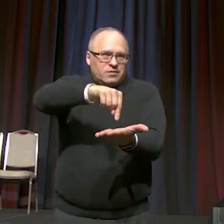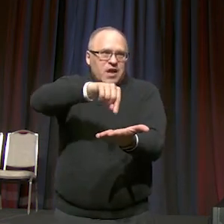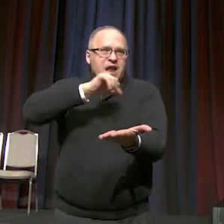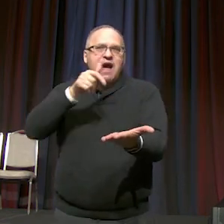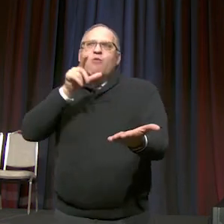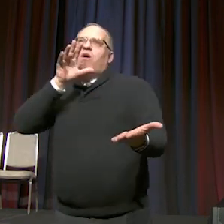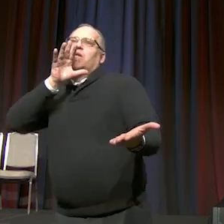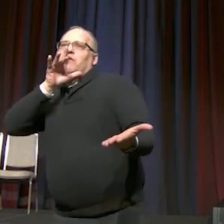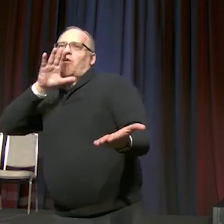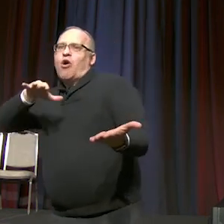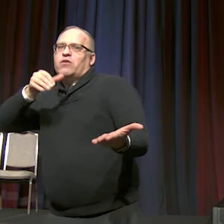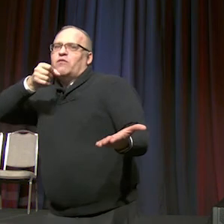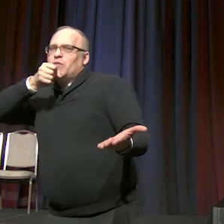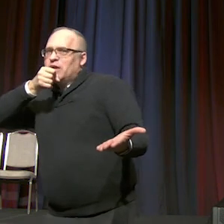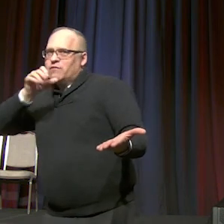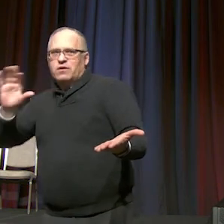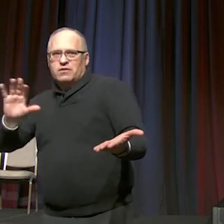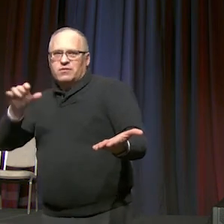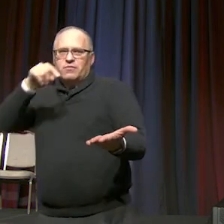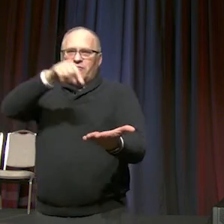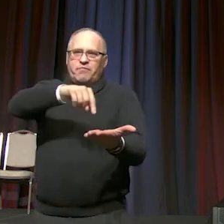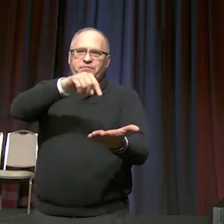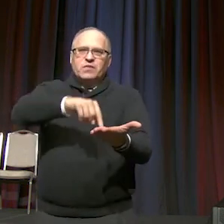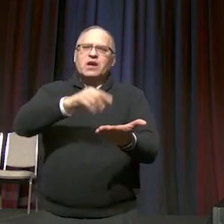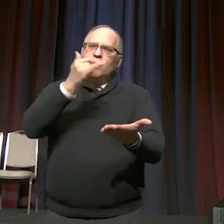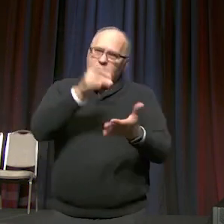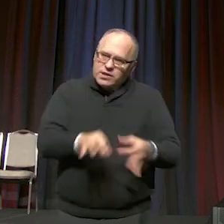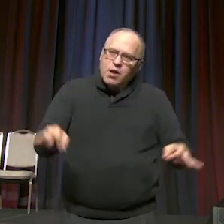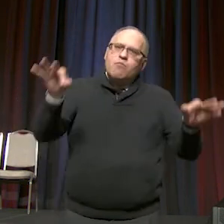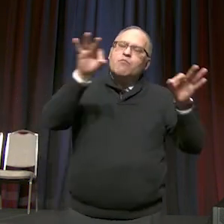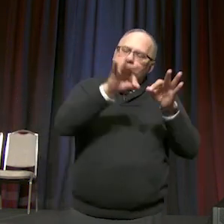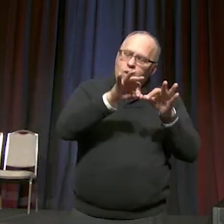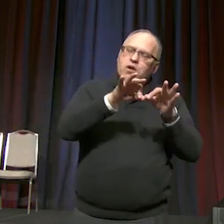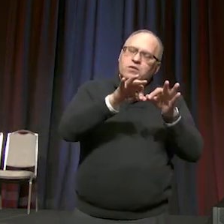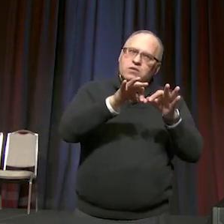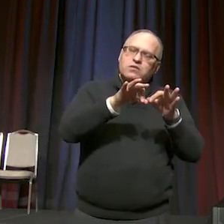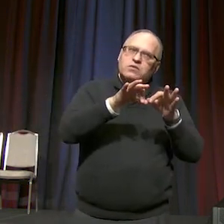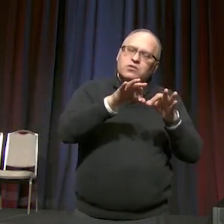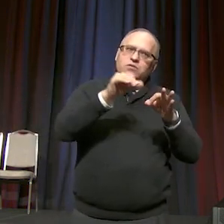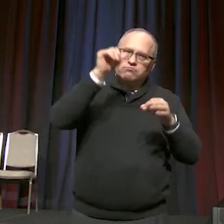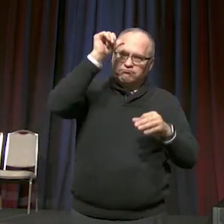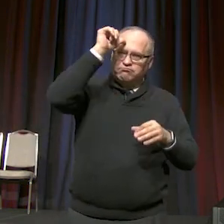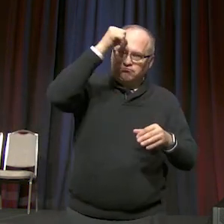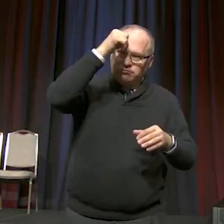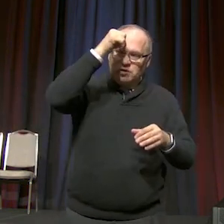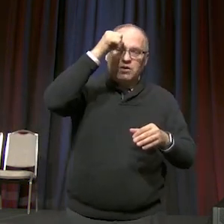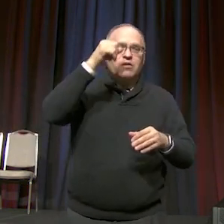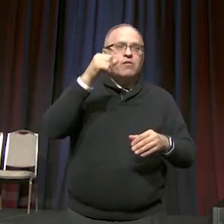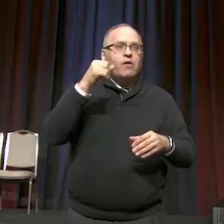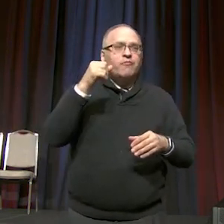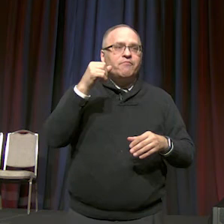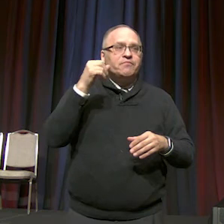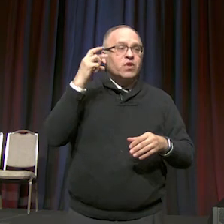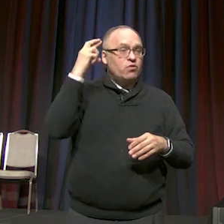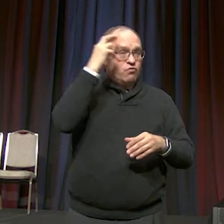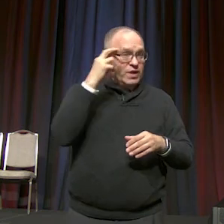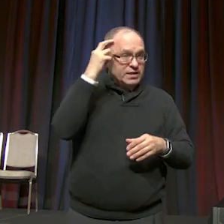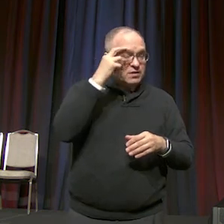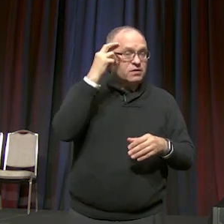to keep up with that kind of thing because you could lose